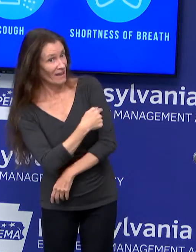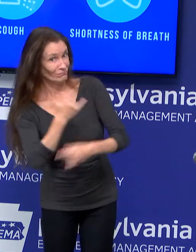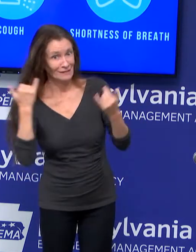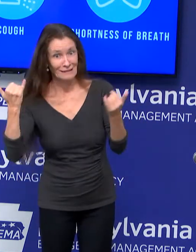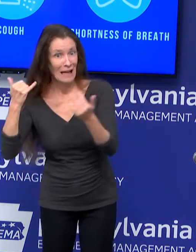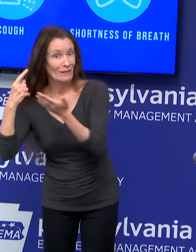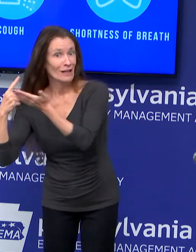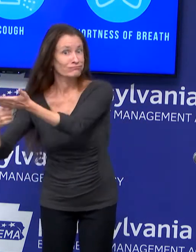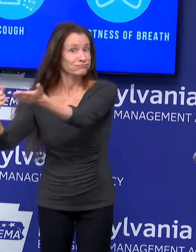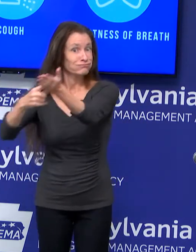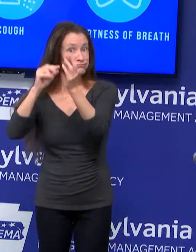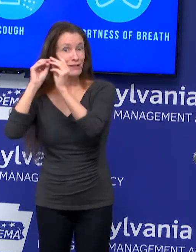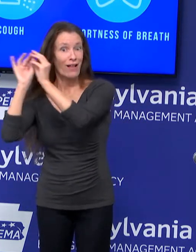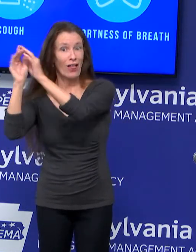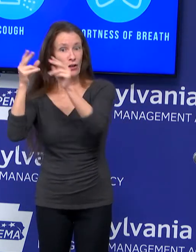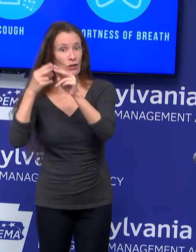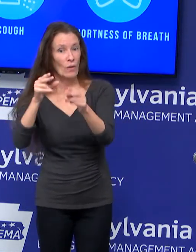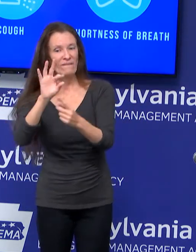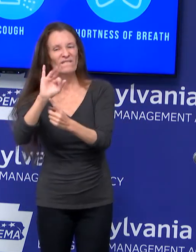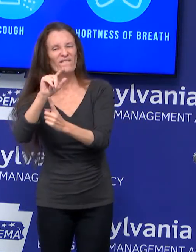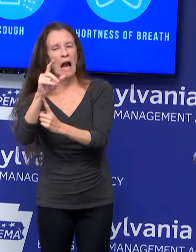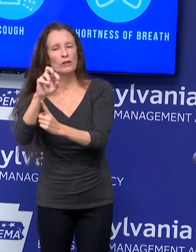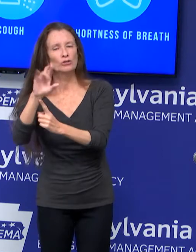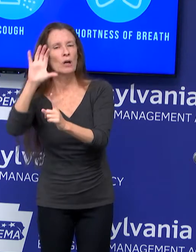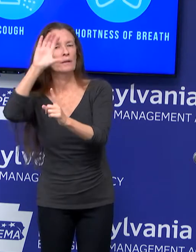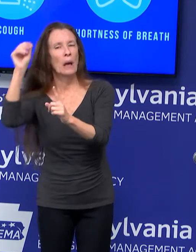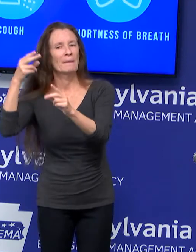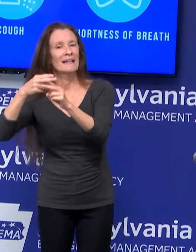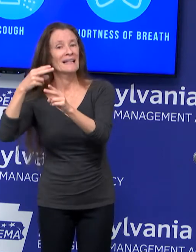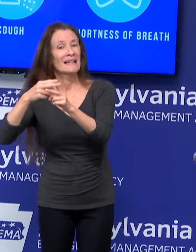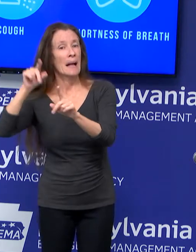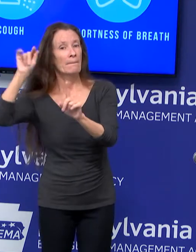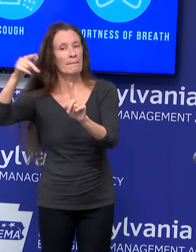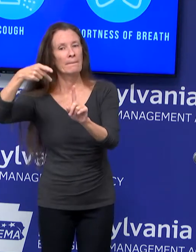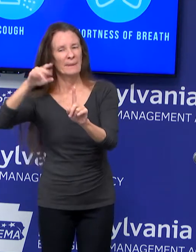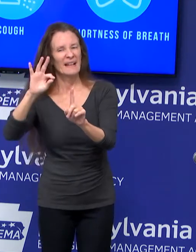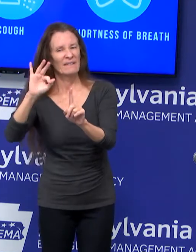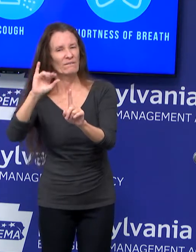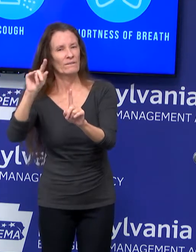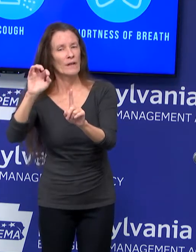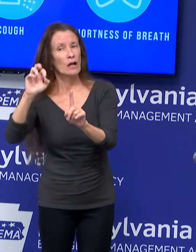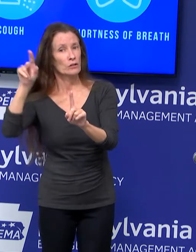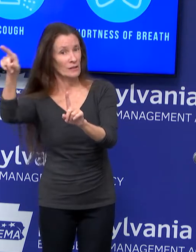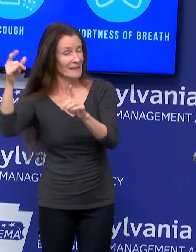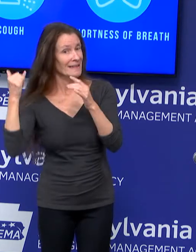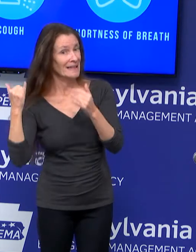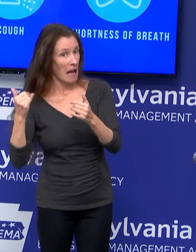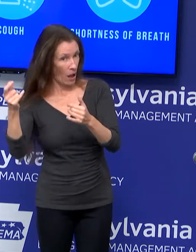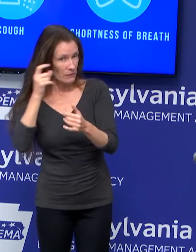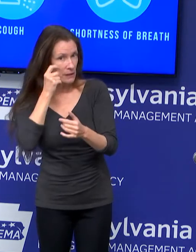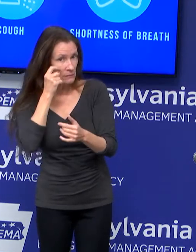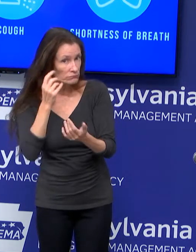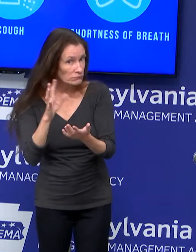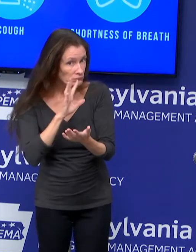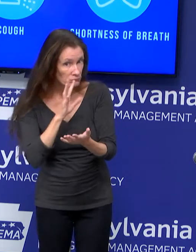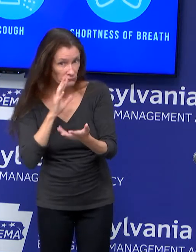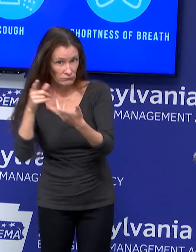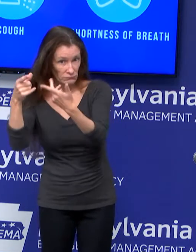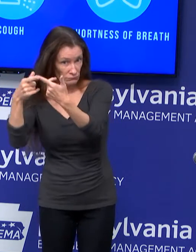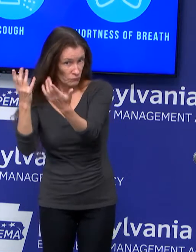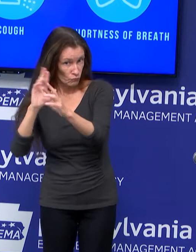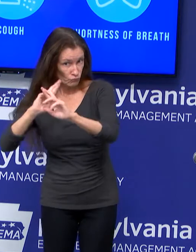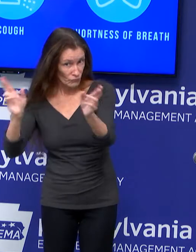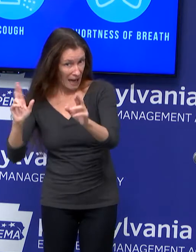Yes. Does that affect your recent announcement about how you're prepared to get a